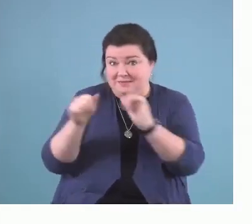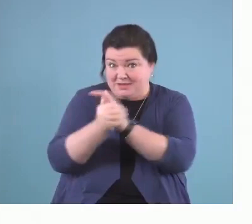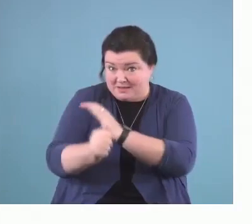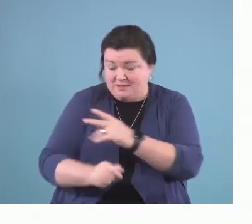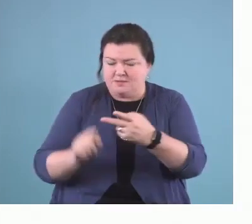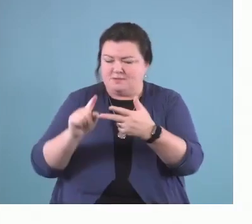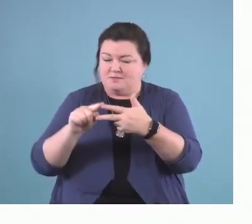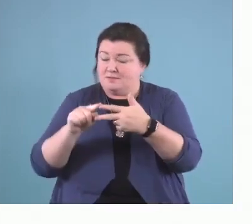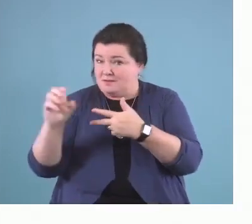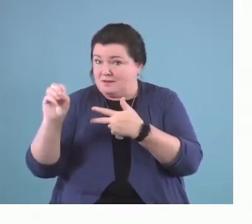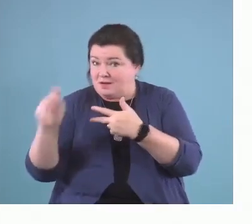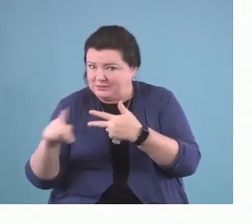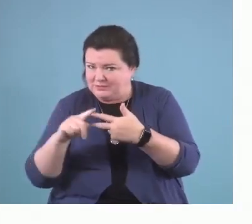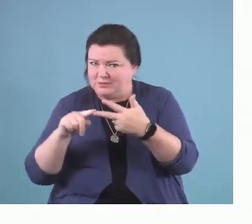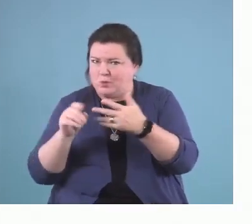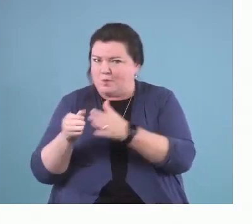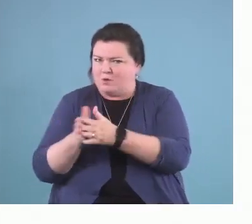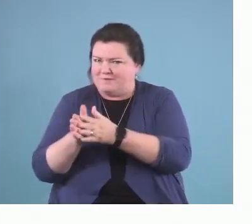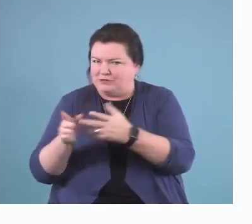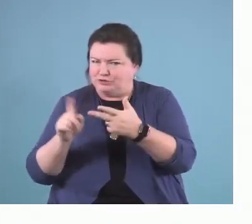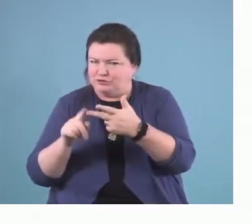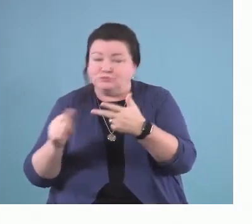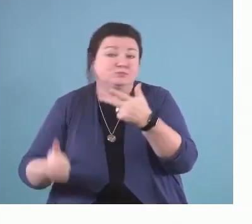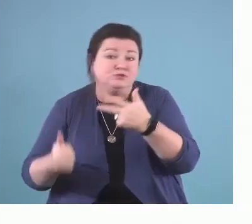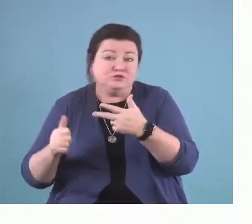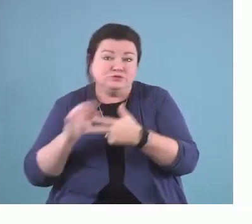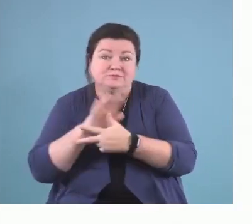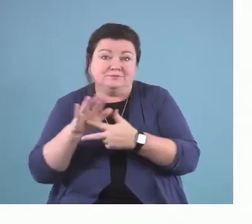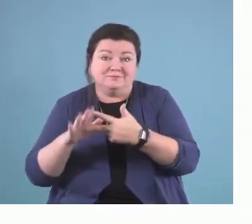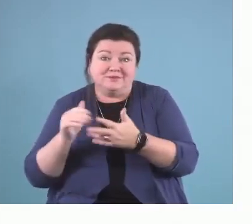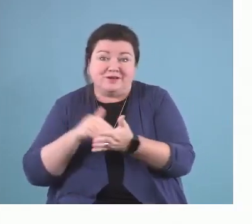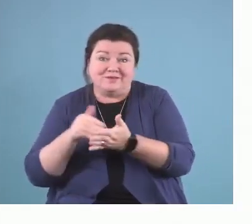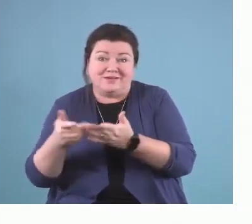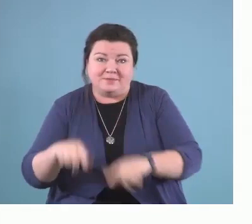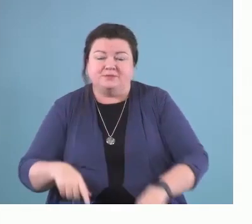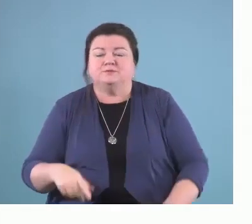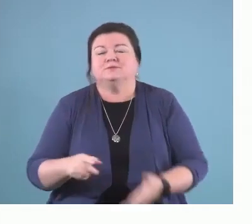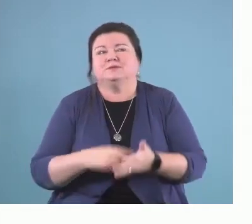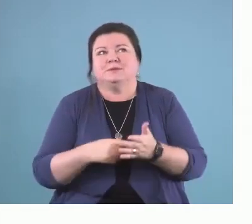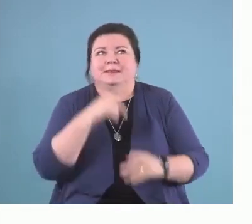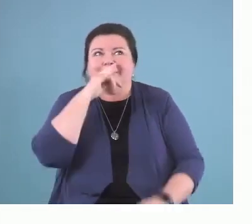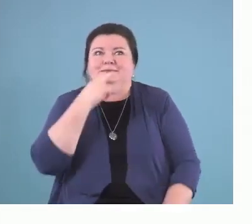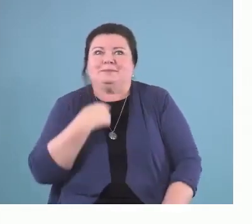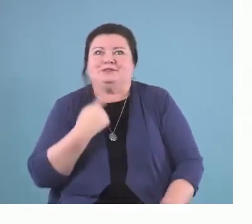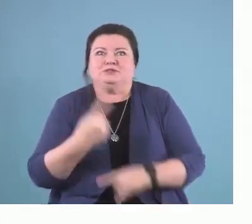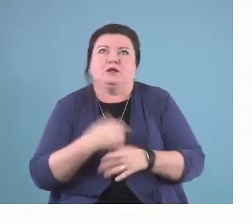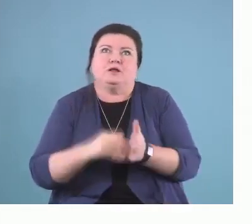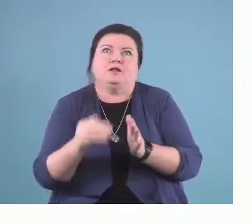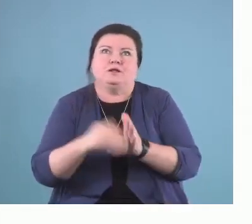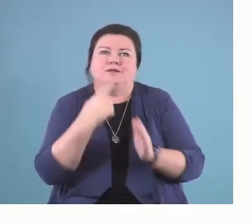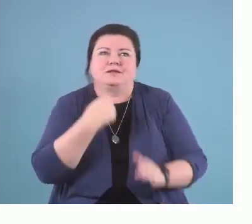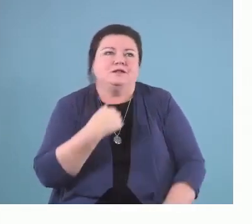or motivation? And again, I used it so often that sometimes the kids say to me today, mom, don't come be me.